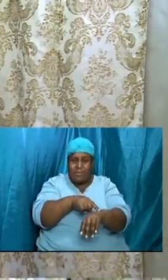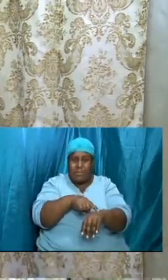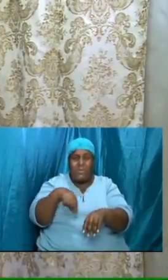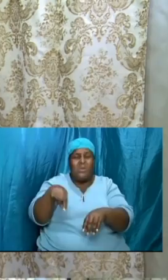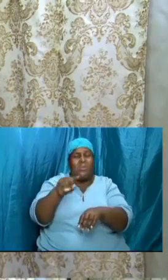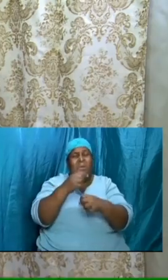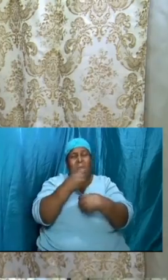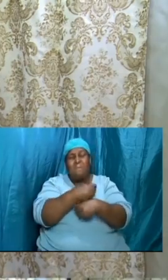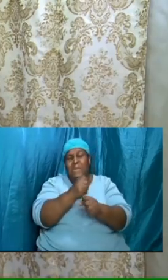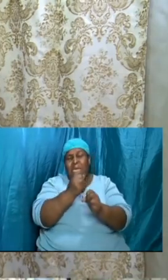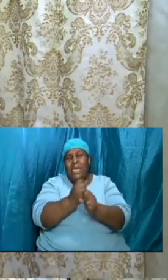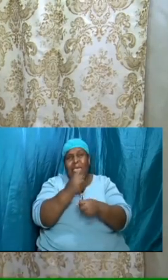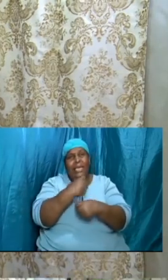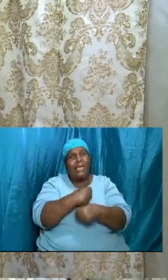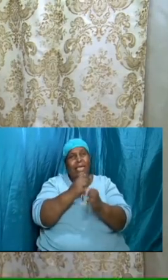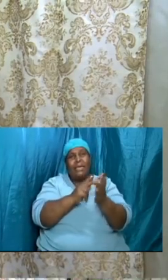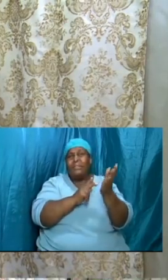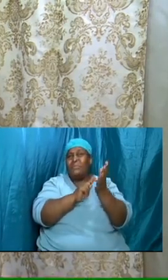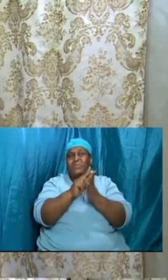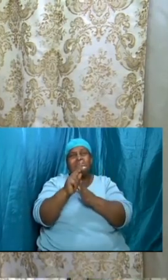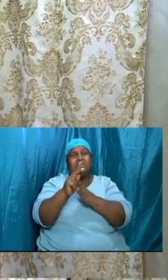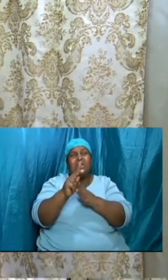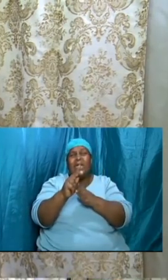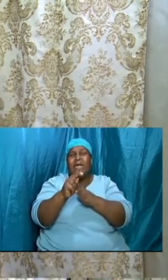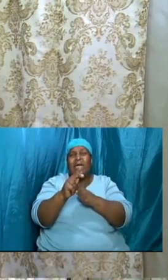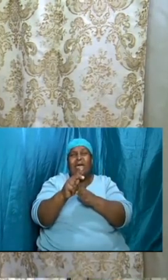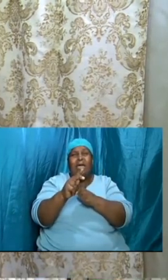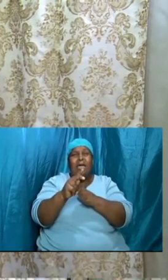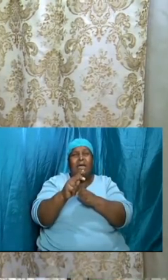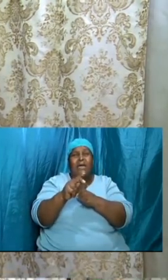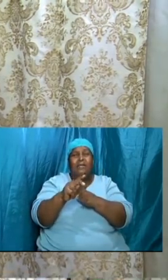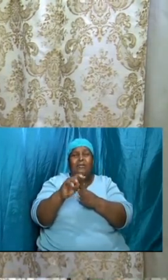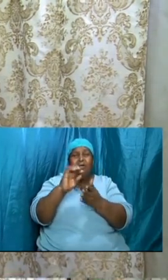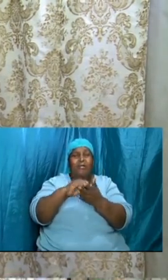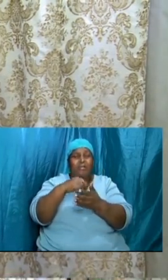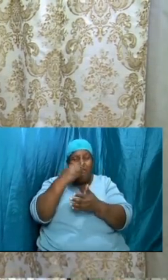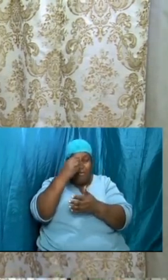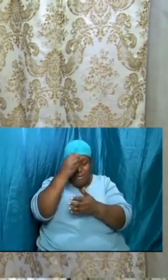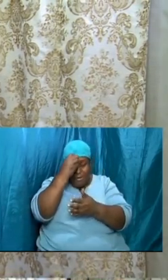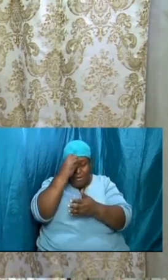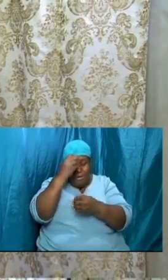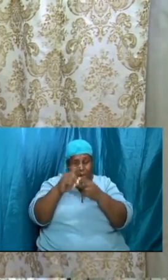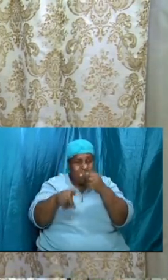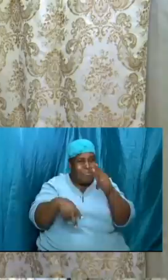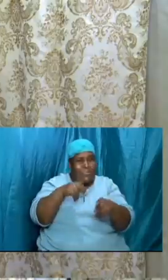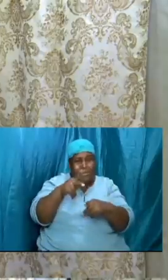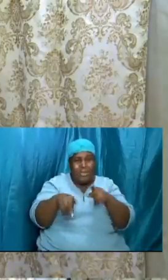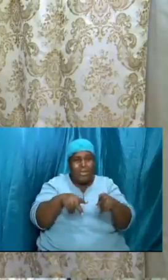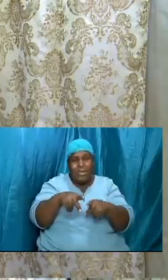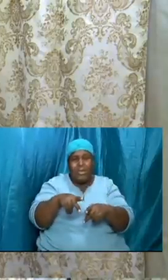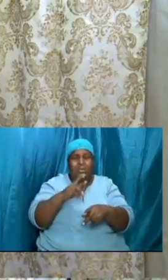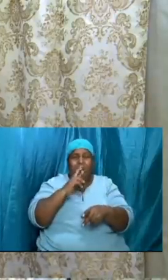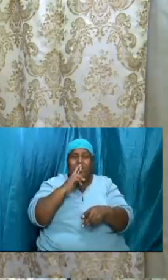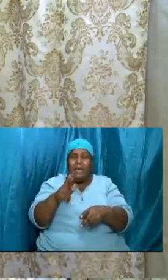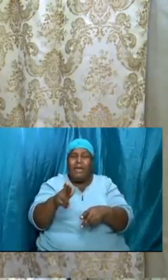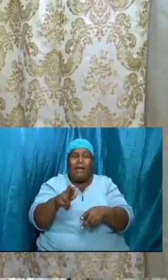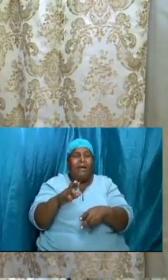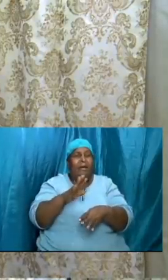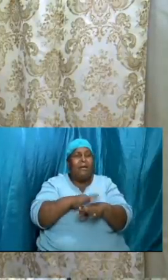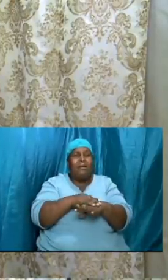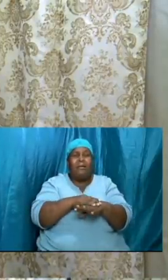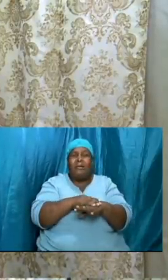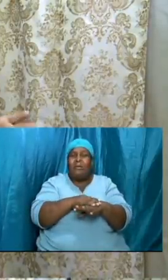the presentations and we are doing the lessons and folks are crying out i would like to